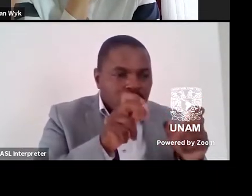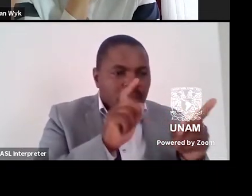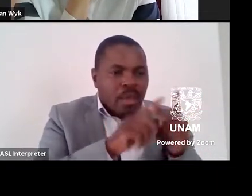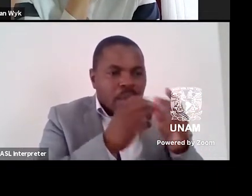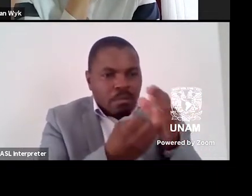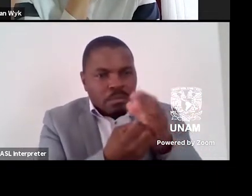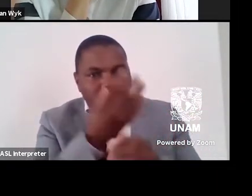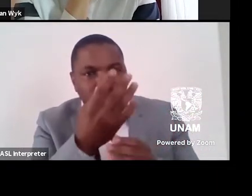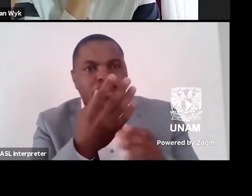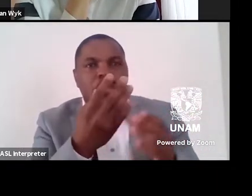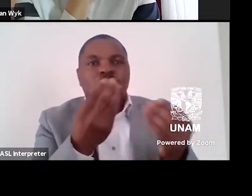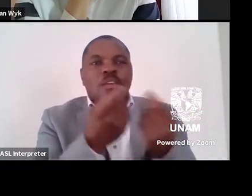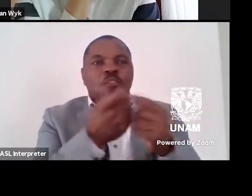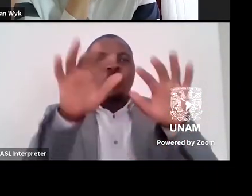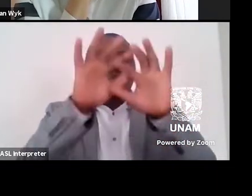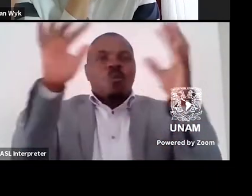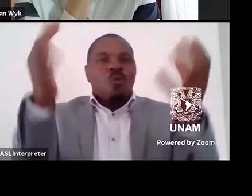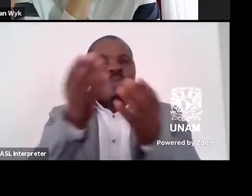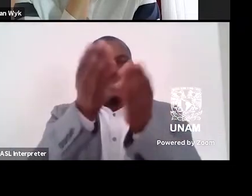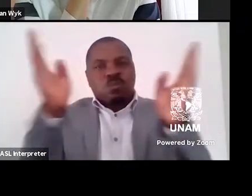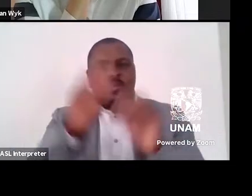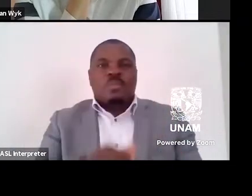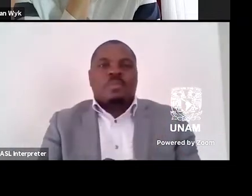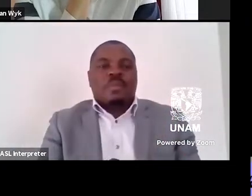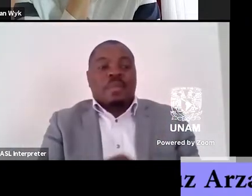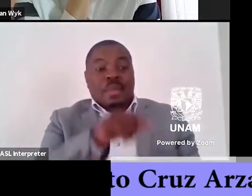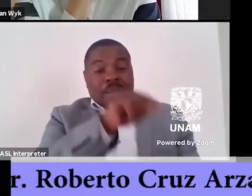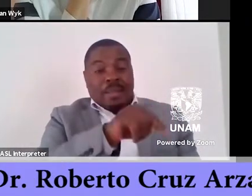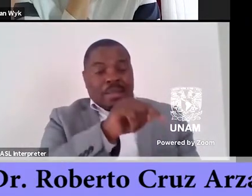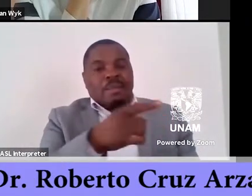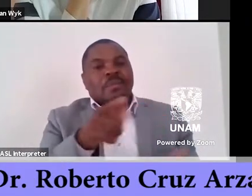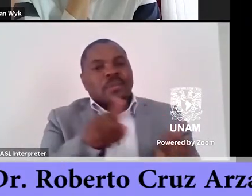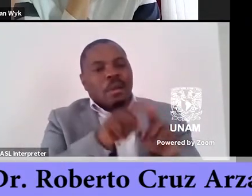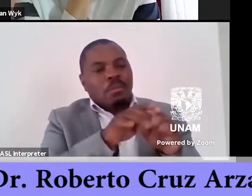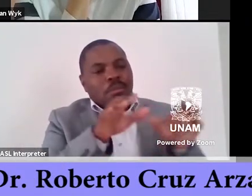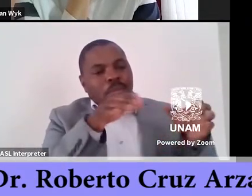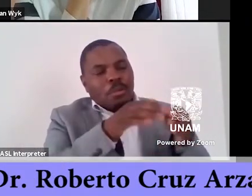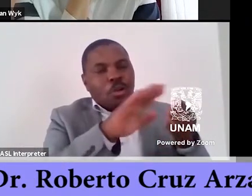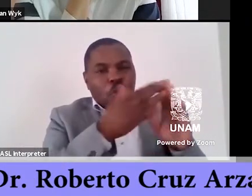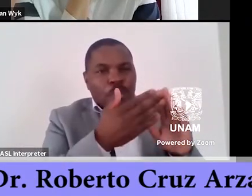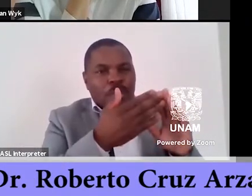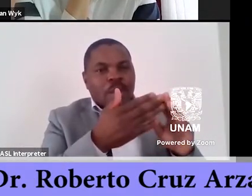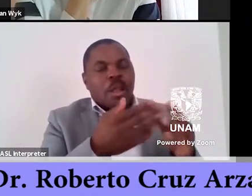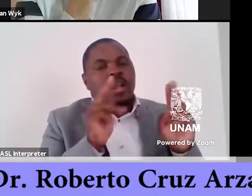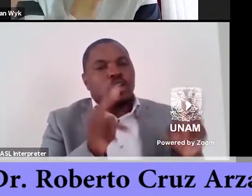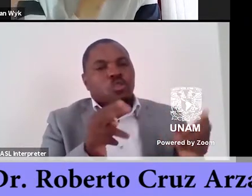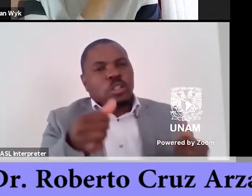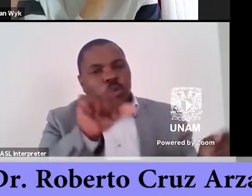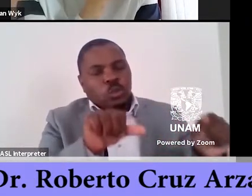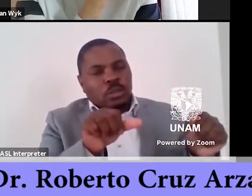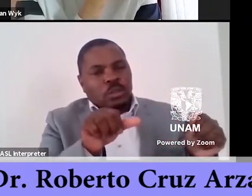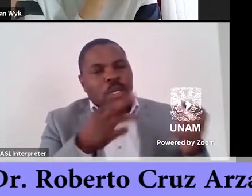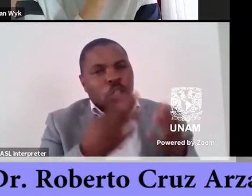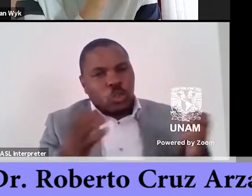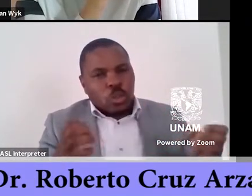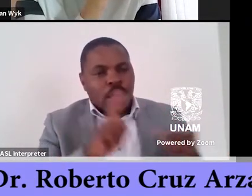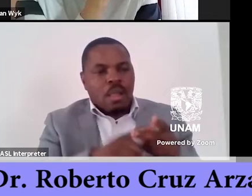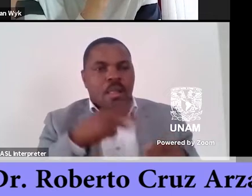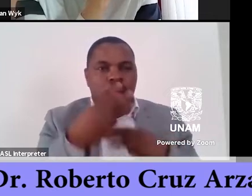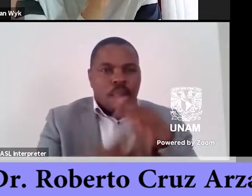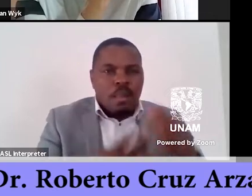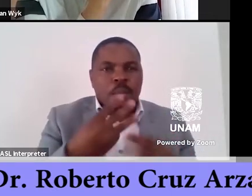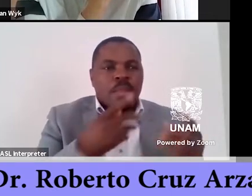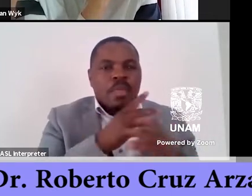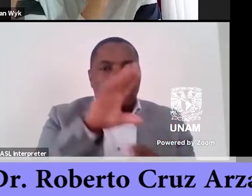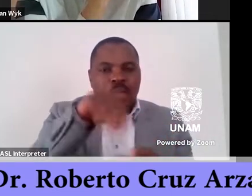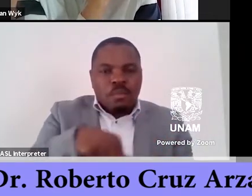commodities. It is also a profoundly unequal society with natural resources and labor force that participates